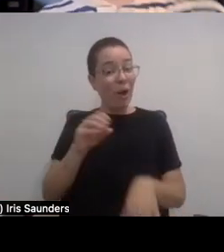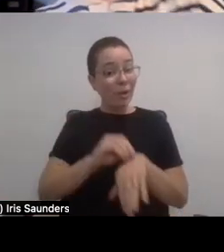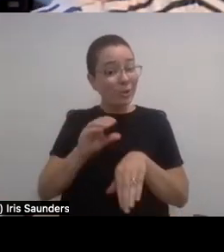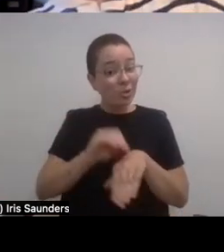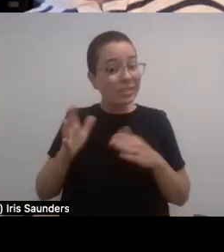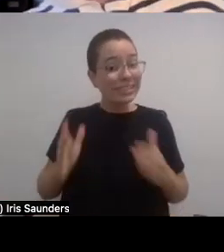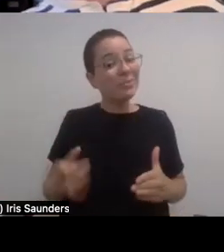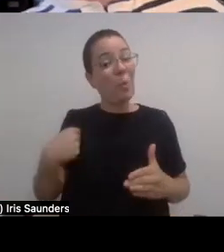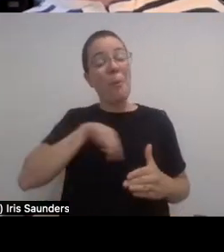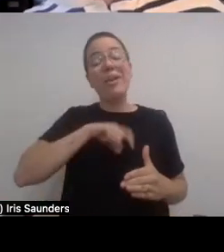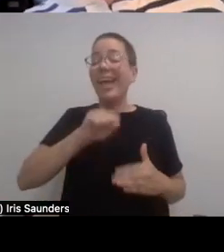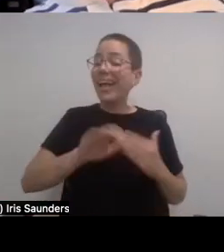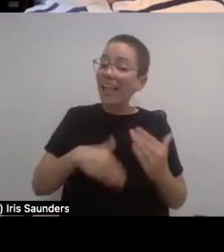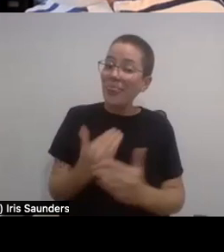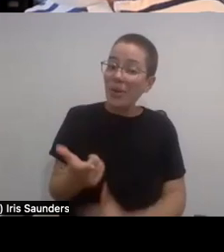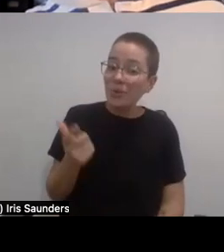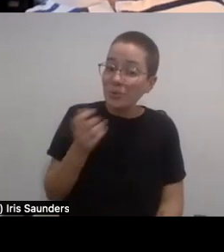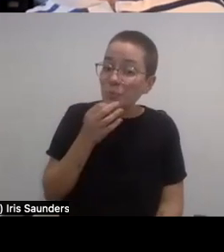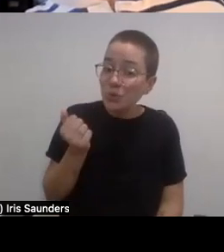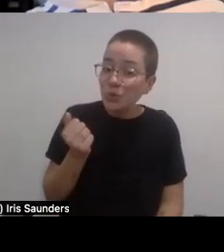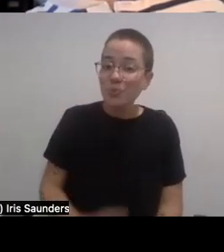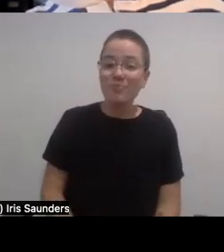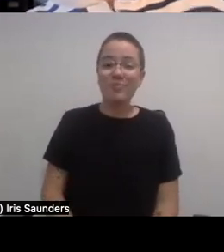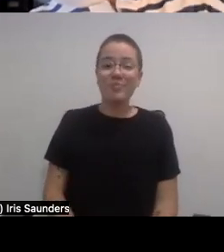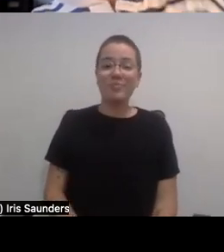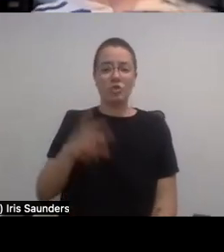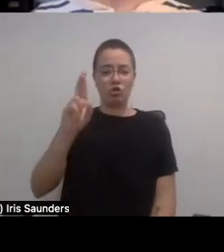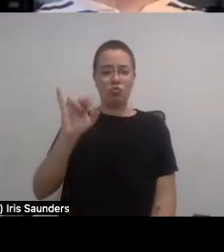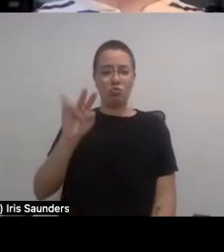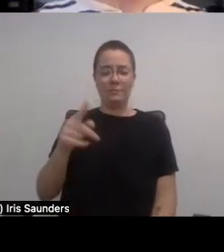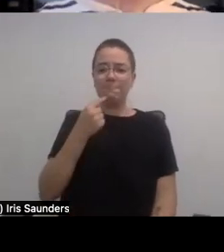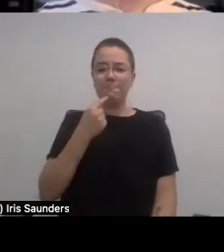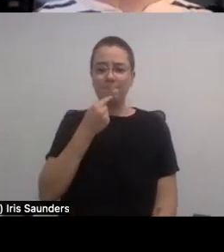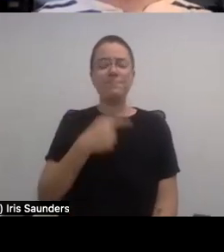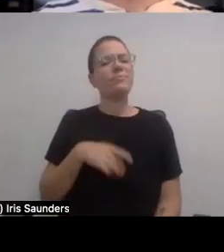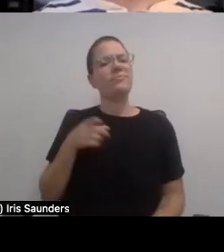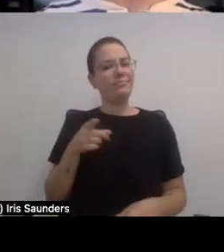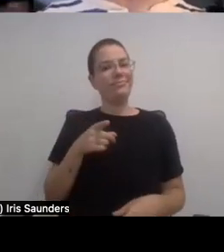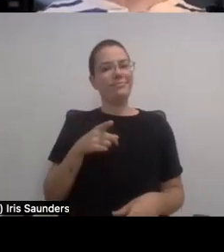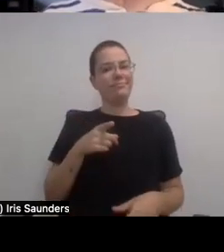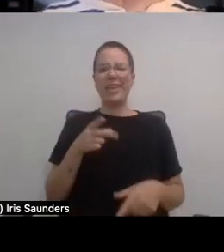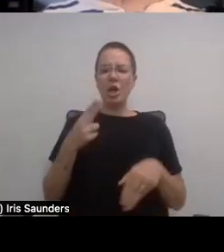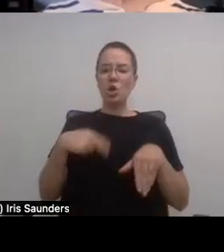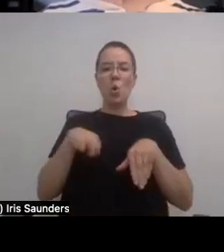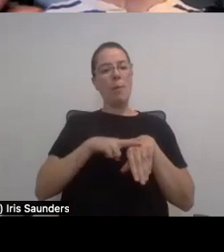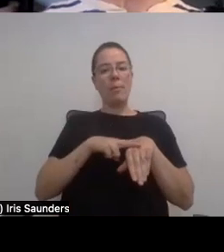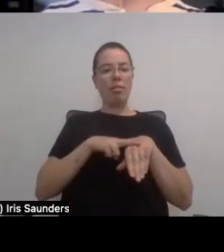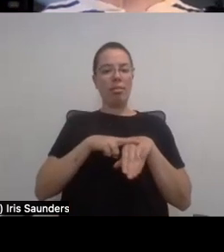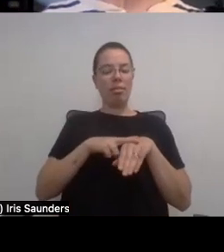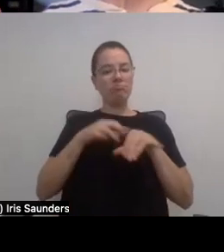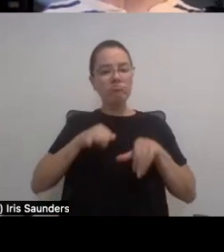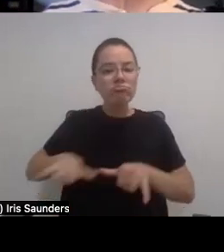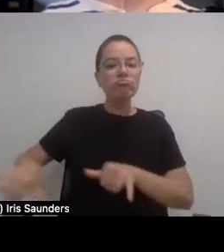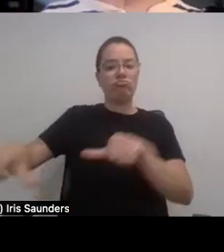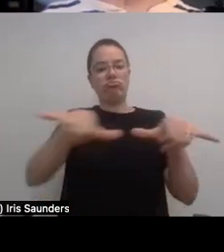let's hope they do. It's a matter of normalization. So if access needs became a